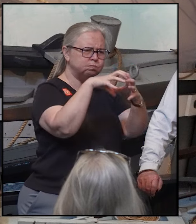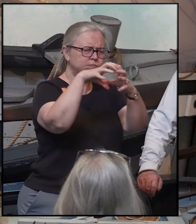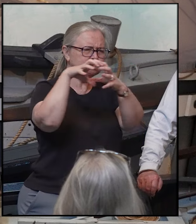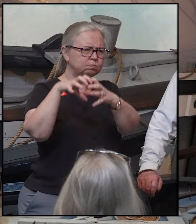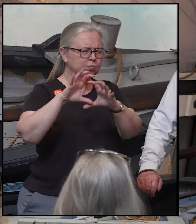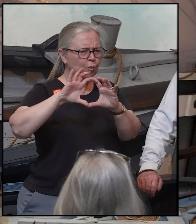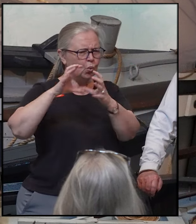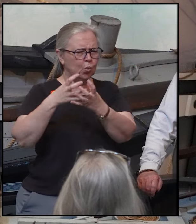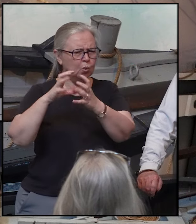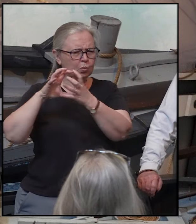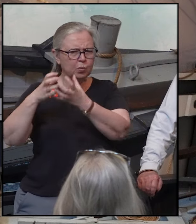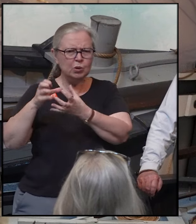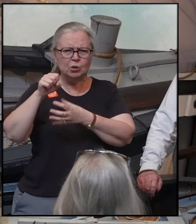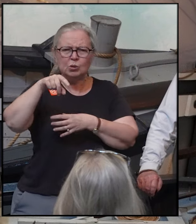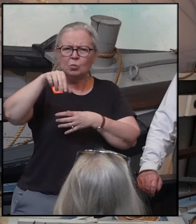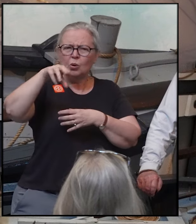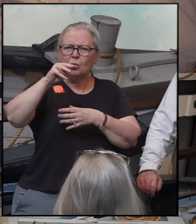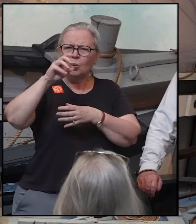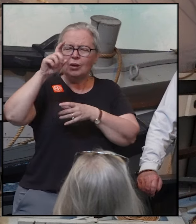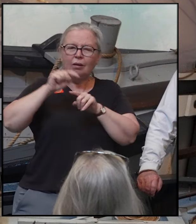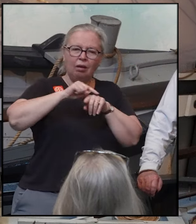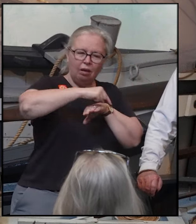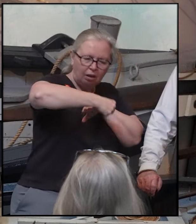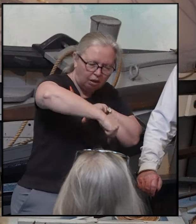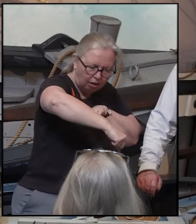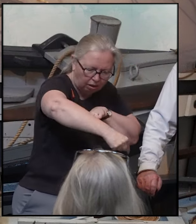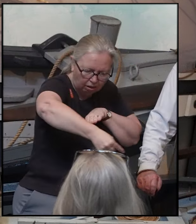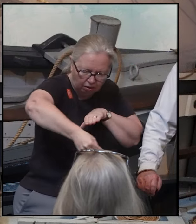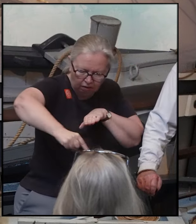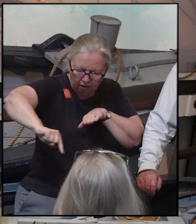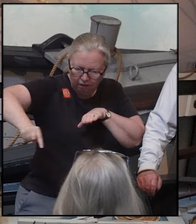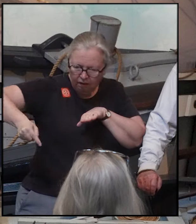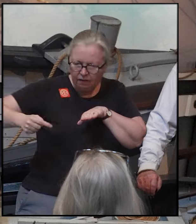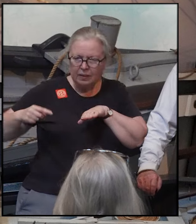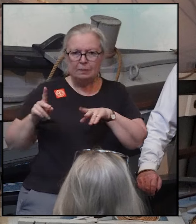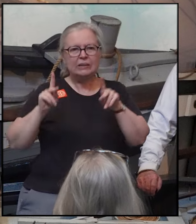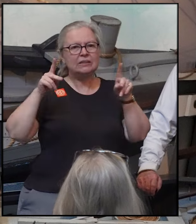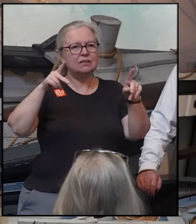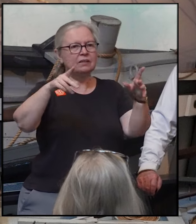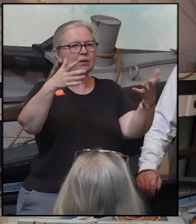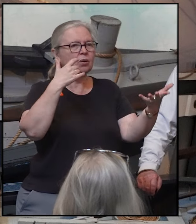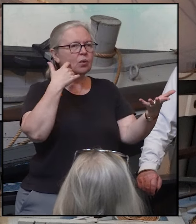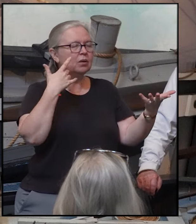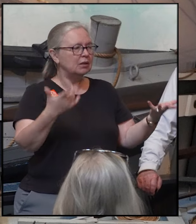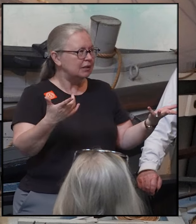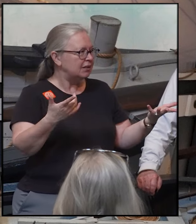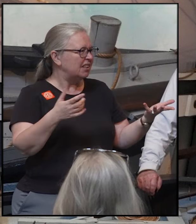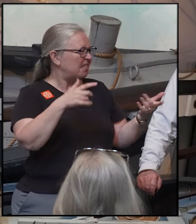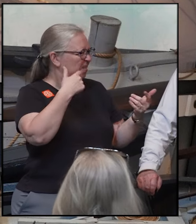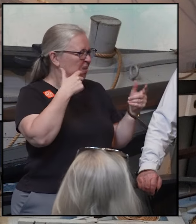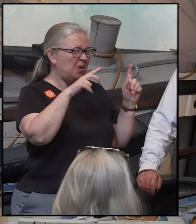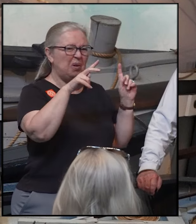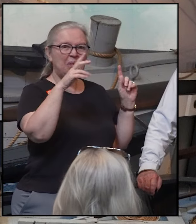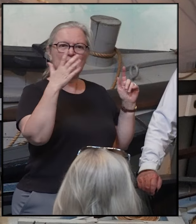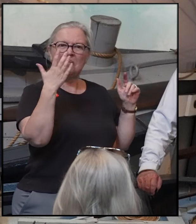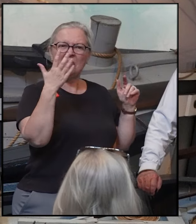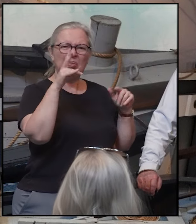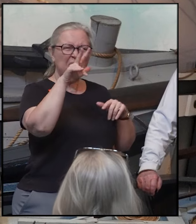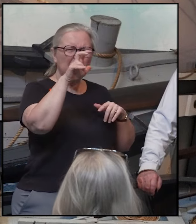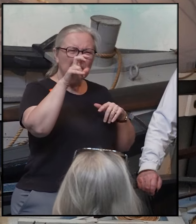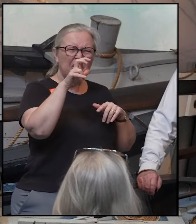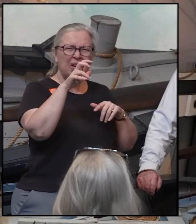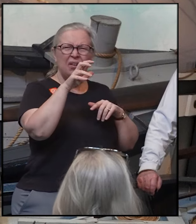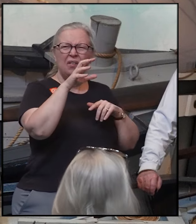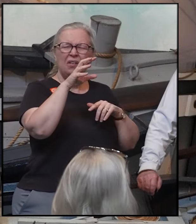the Pacific Ocean. So they went around Cape Horn. So the trips that, at the beginning, would have been three and four months,